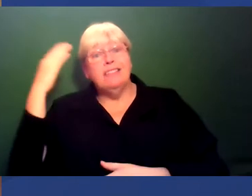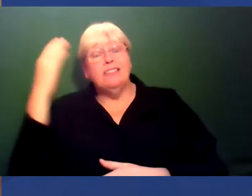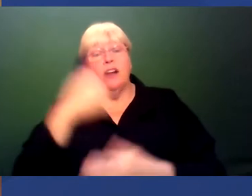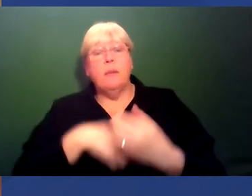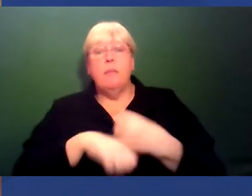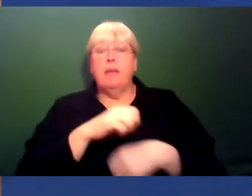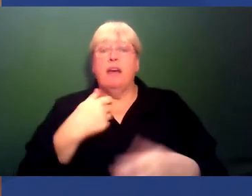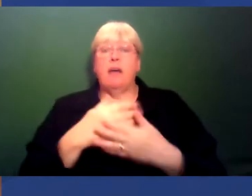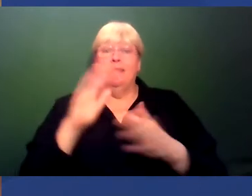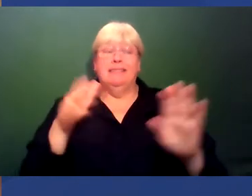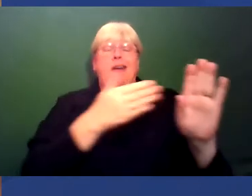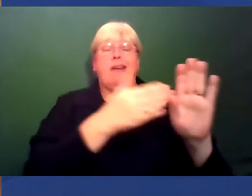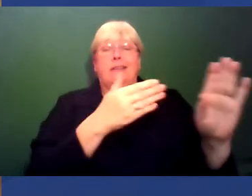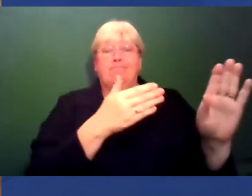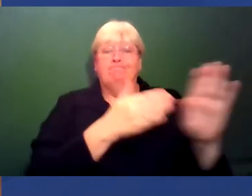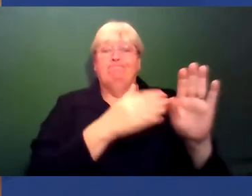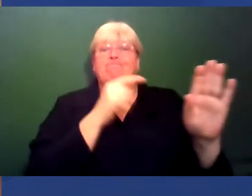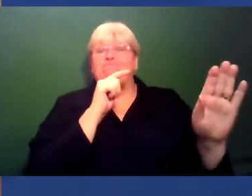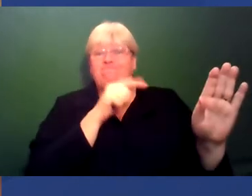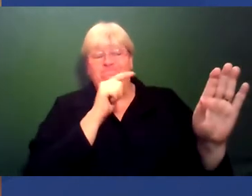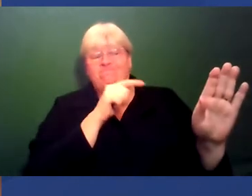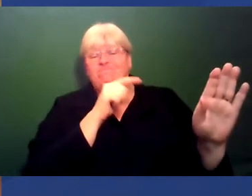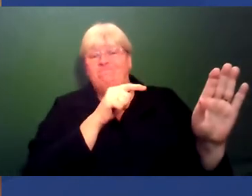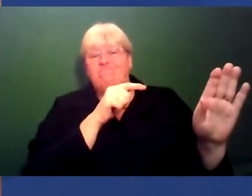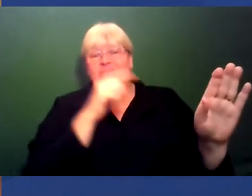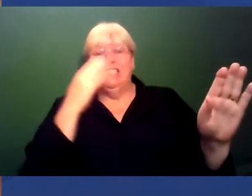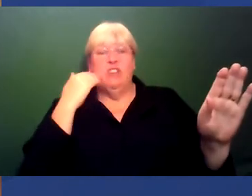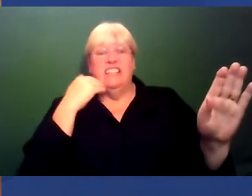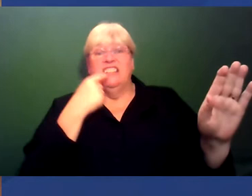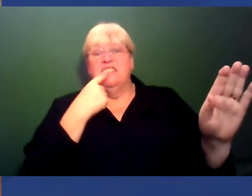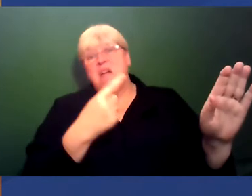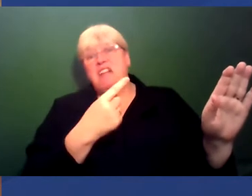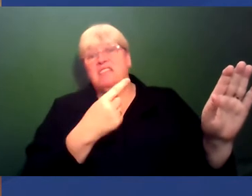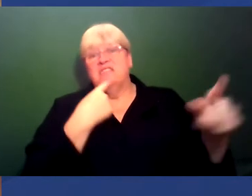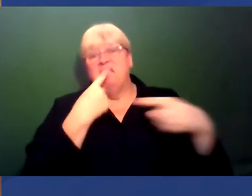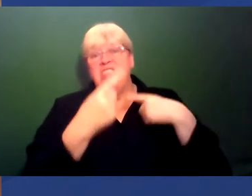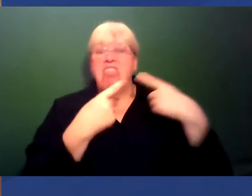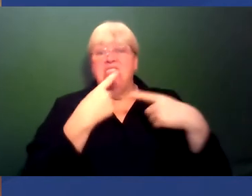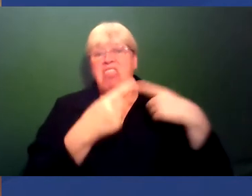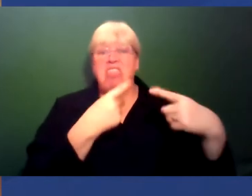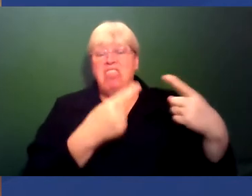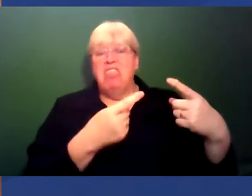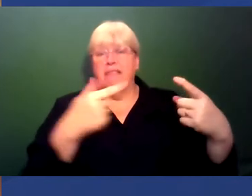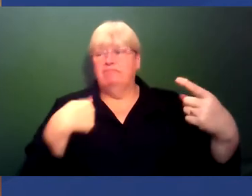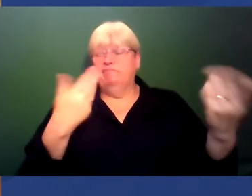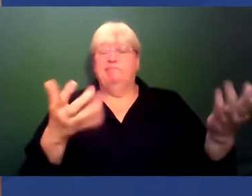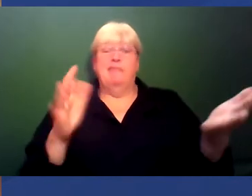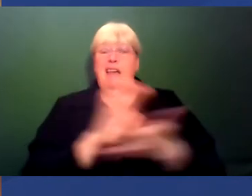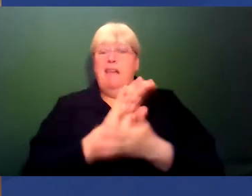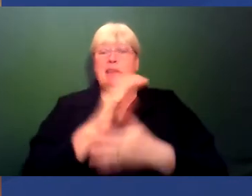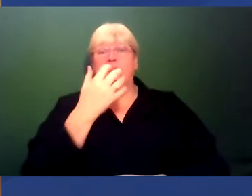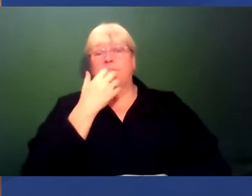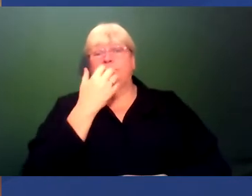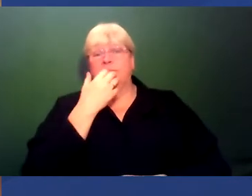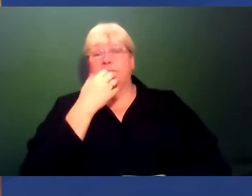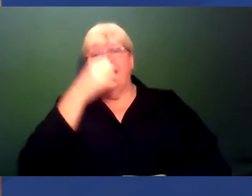a target for racist remarks. I can live with that, because I know those people are not